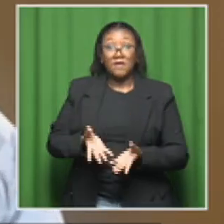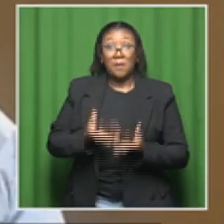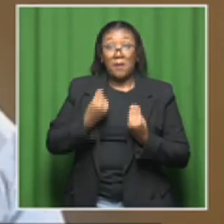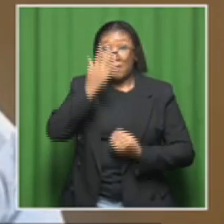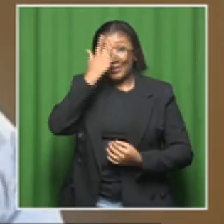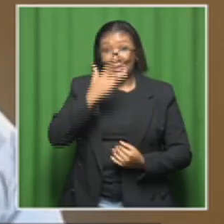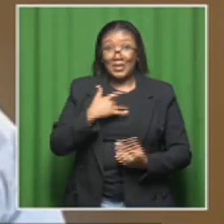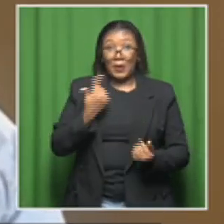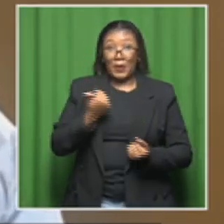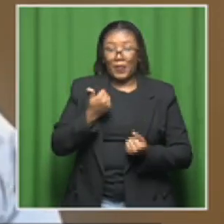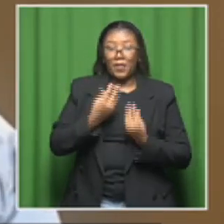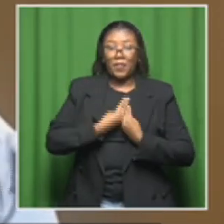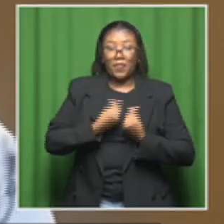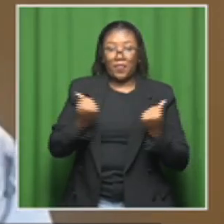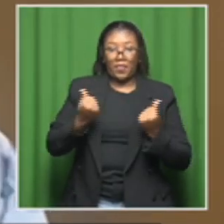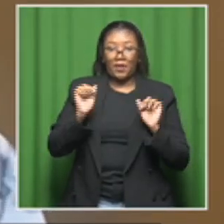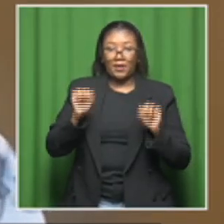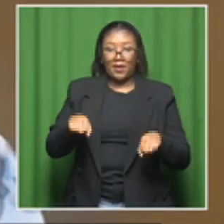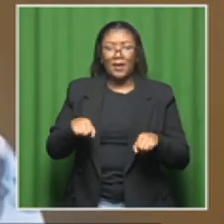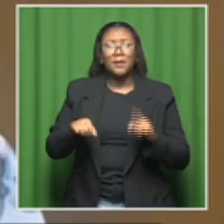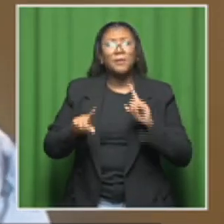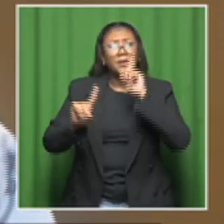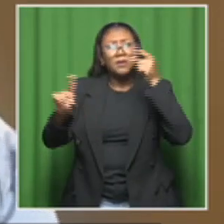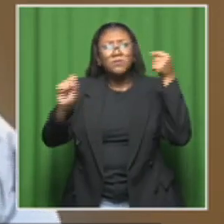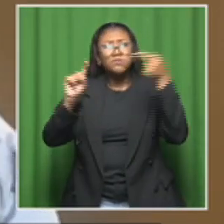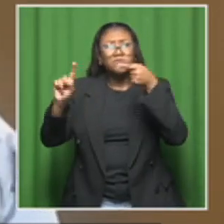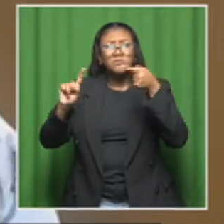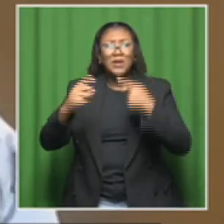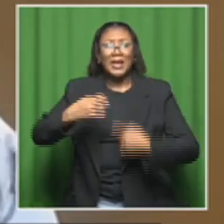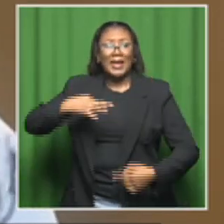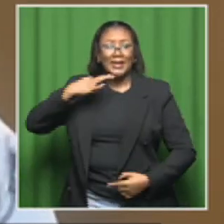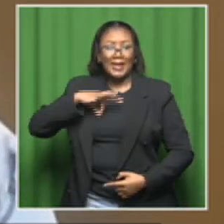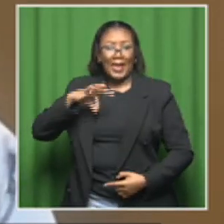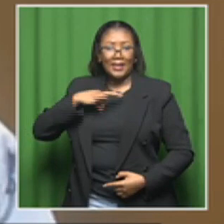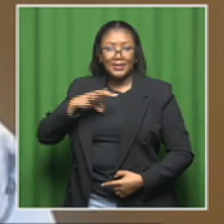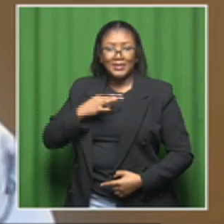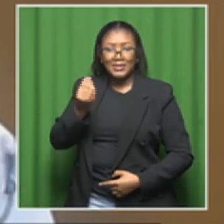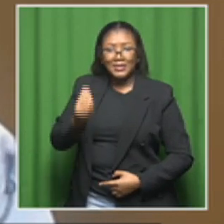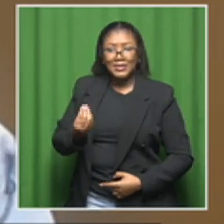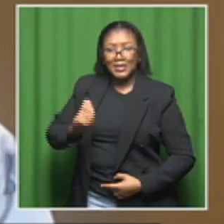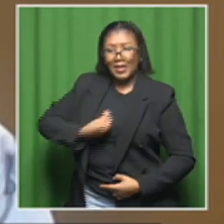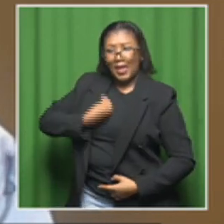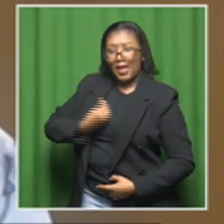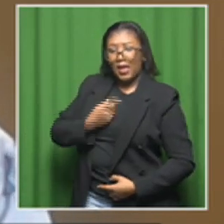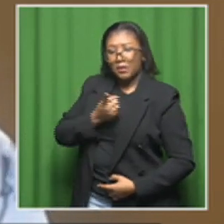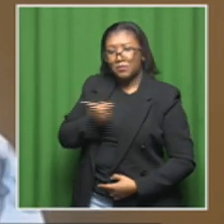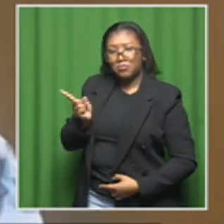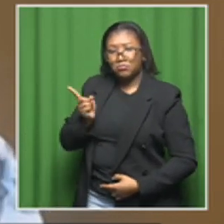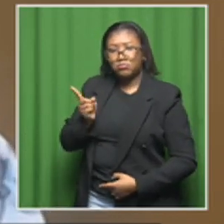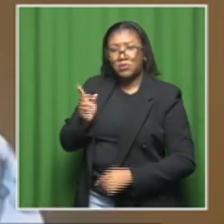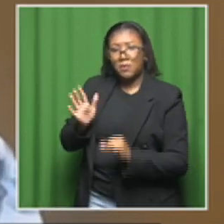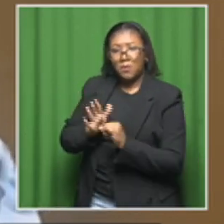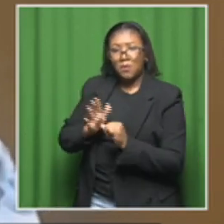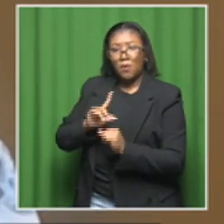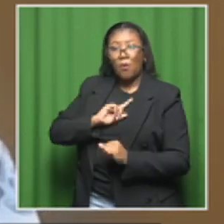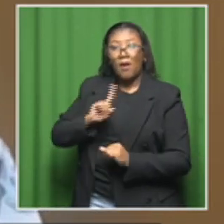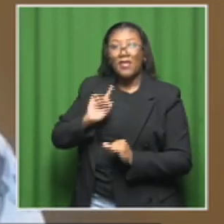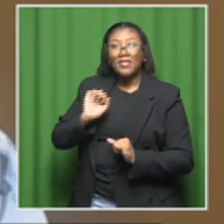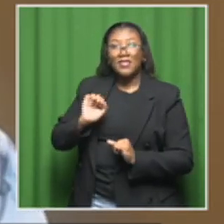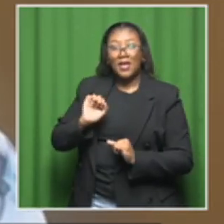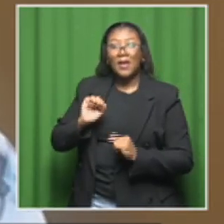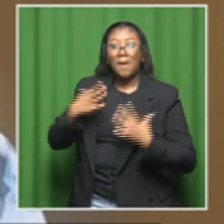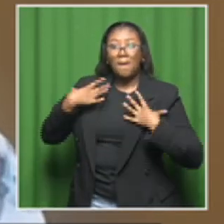So, why do we target young girls? We know that they have very good immune systems